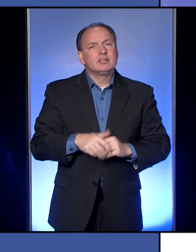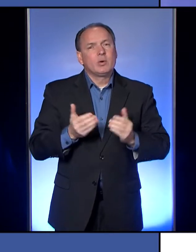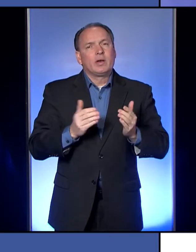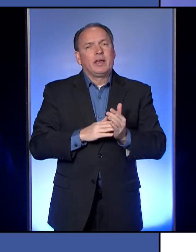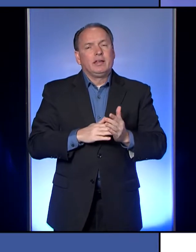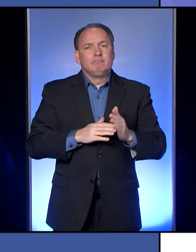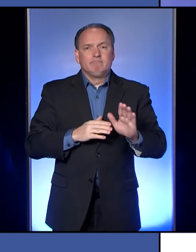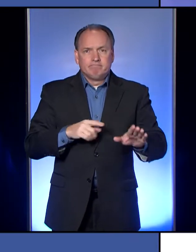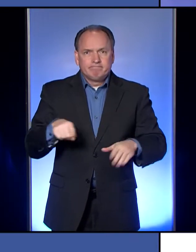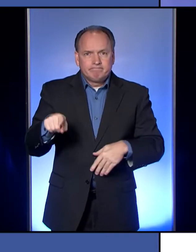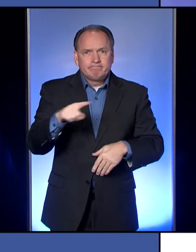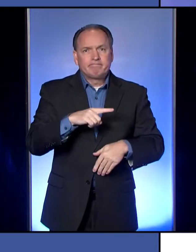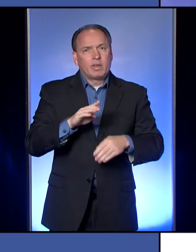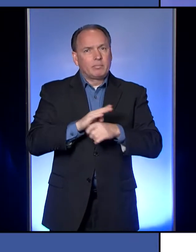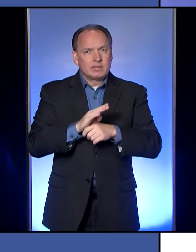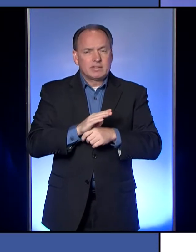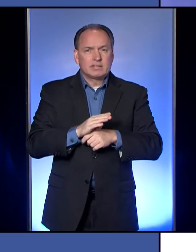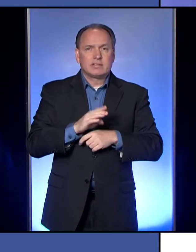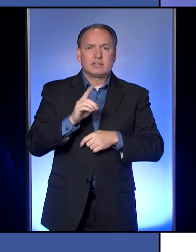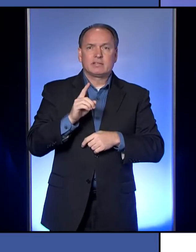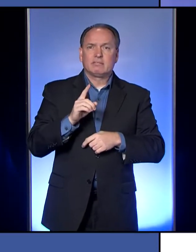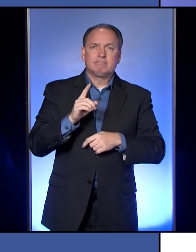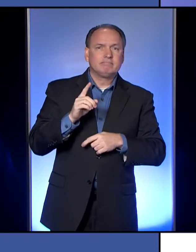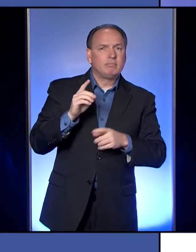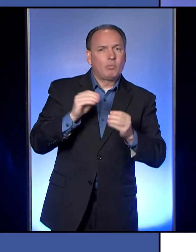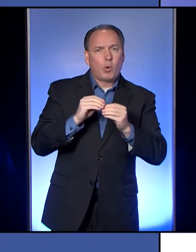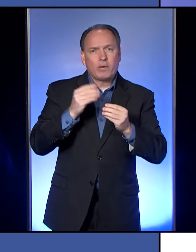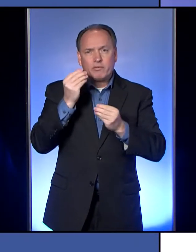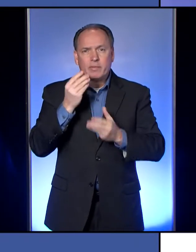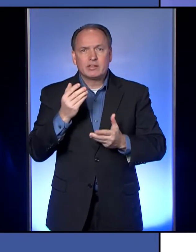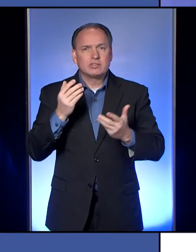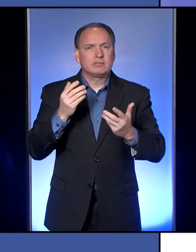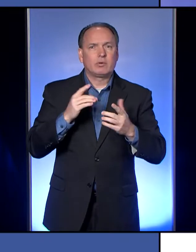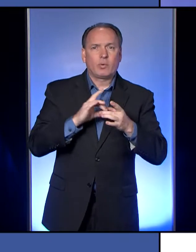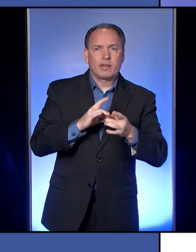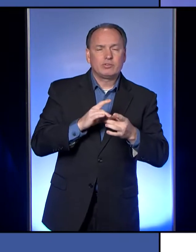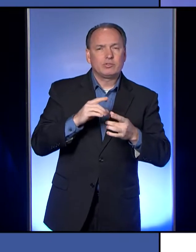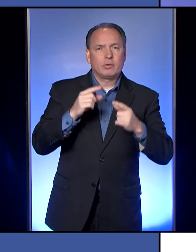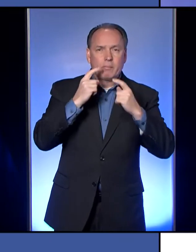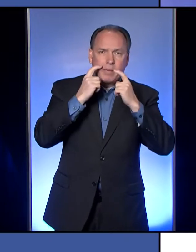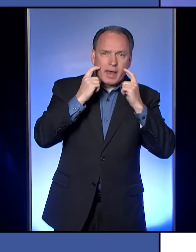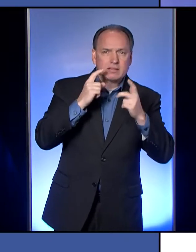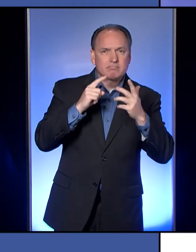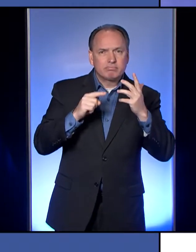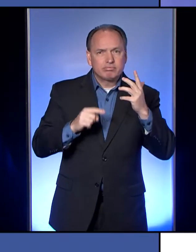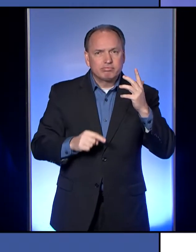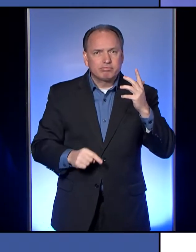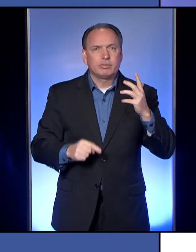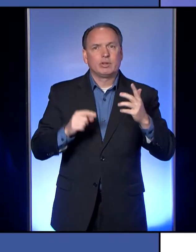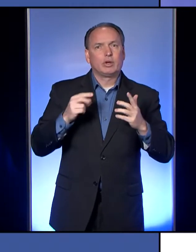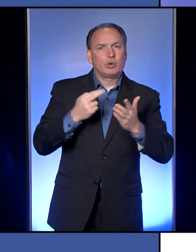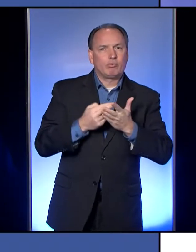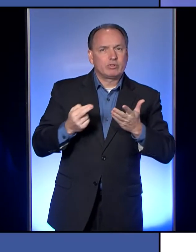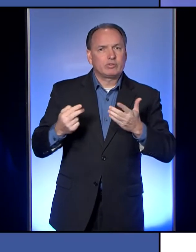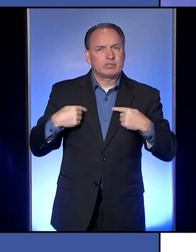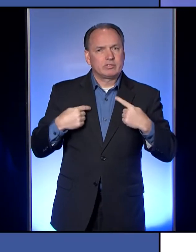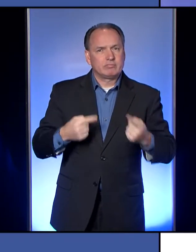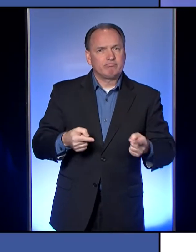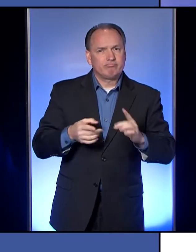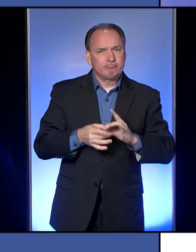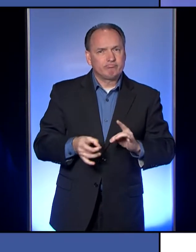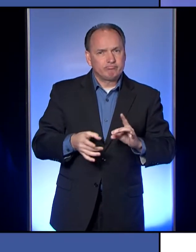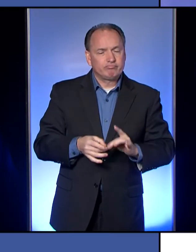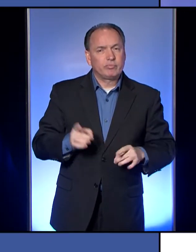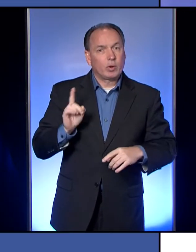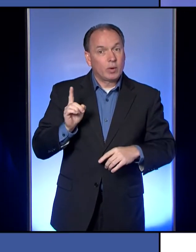any business or any individual needs more information about the guidance on masks or just so many resources we've been talking about for these weeks,